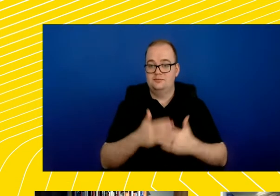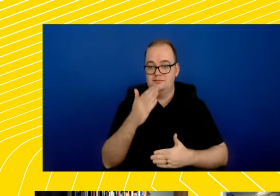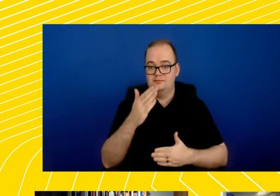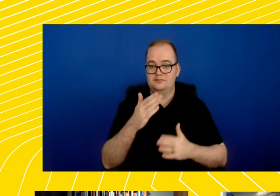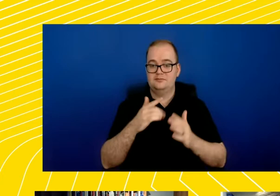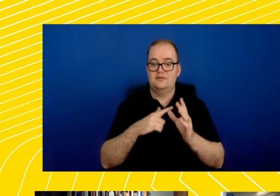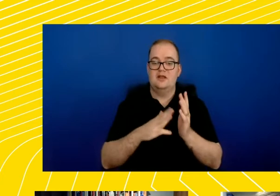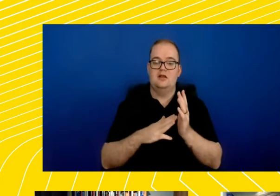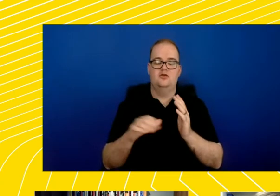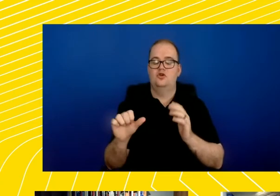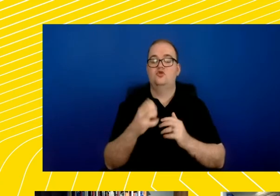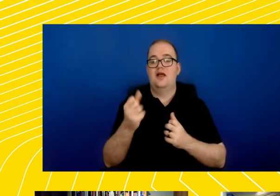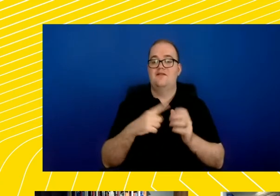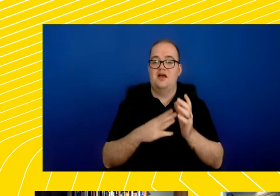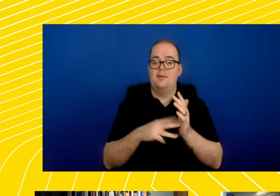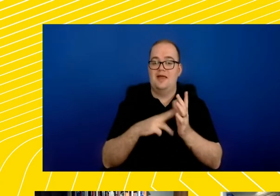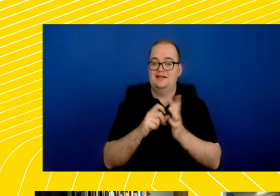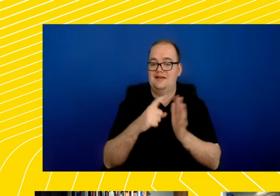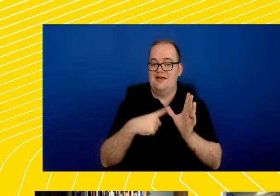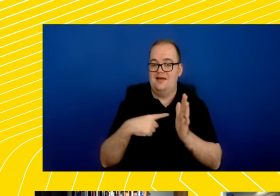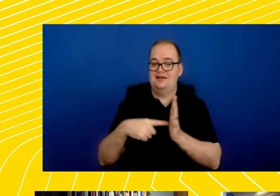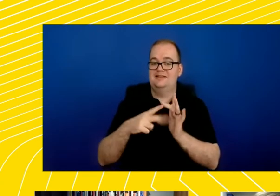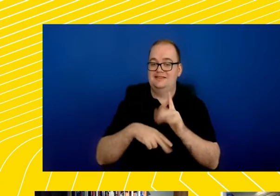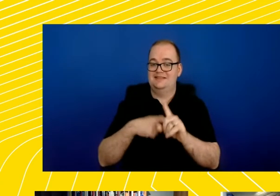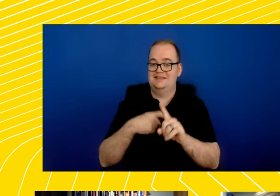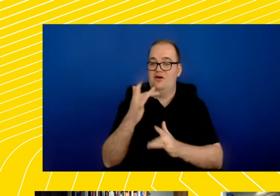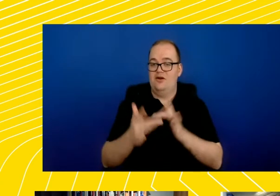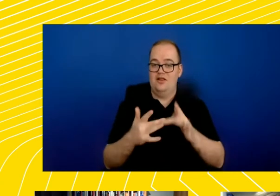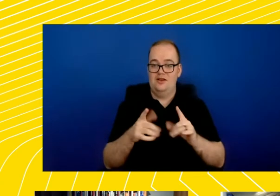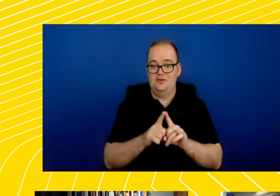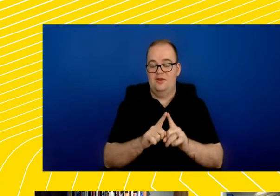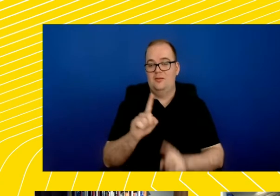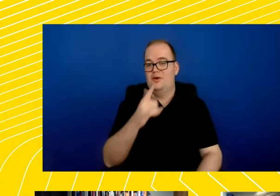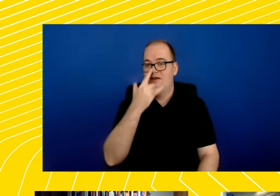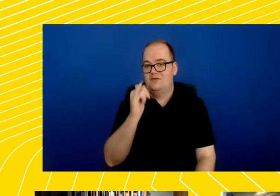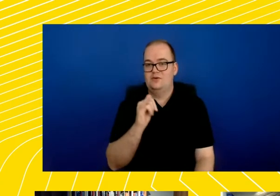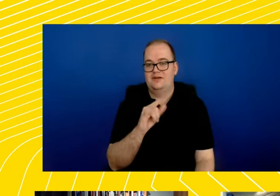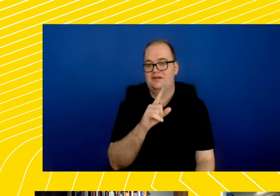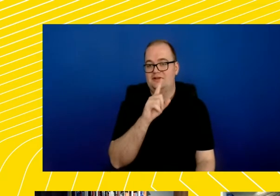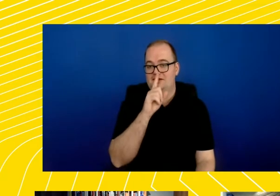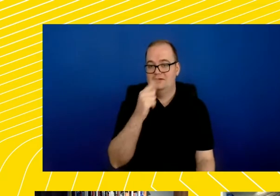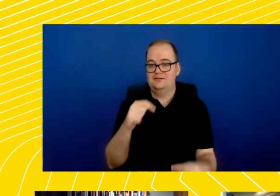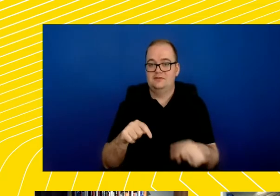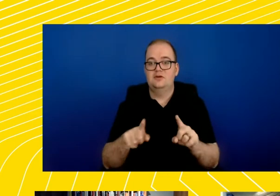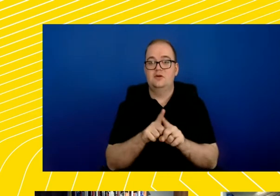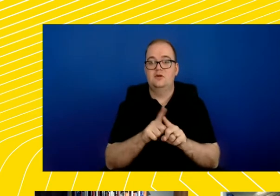joining us online, but unfortunately she is unable to, and we also have Jan